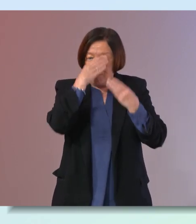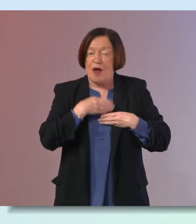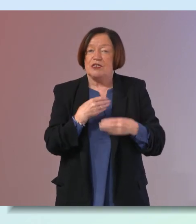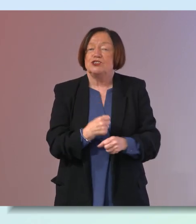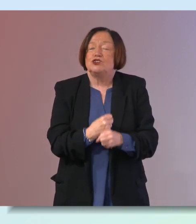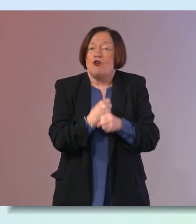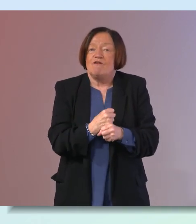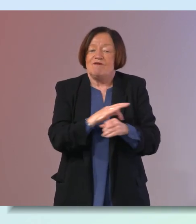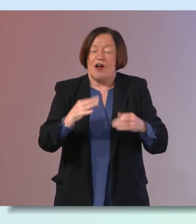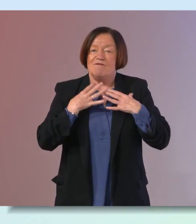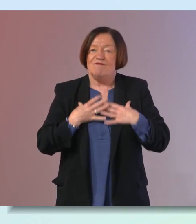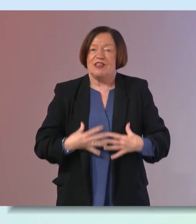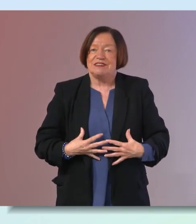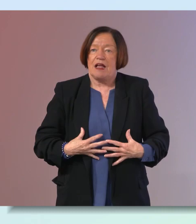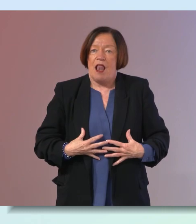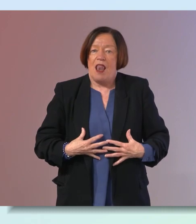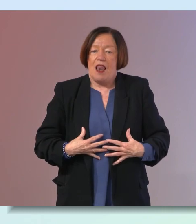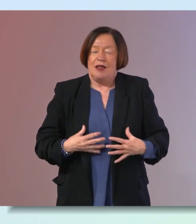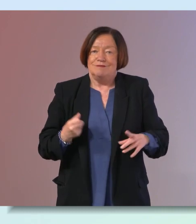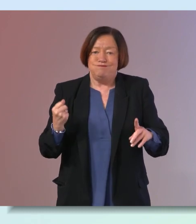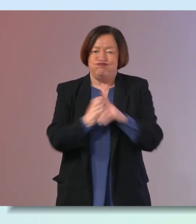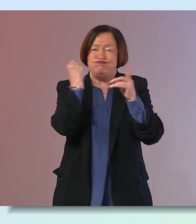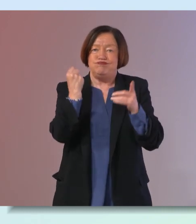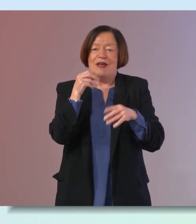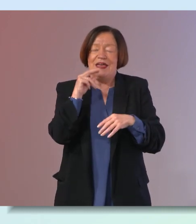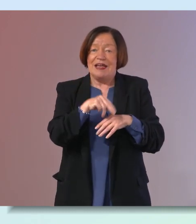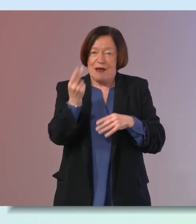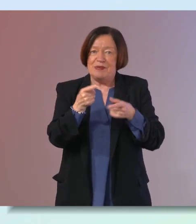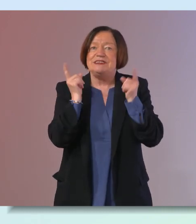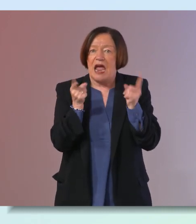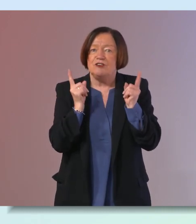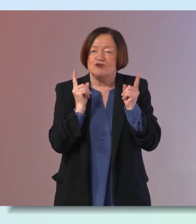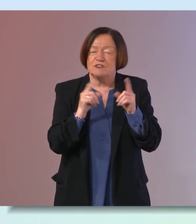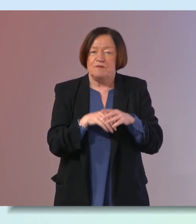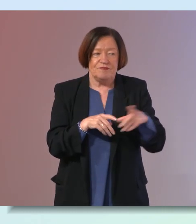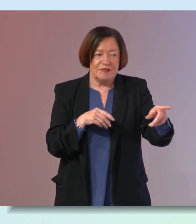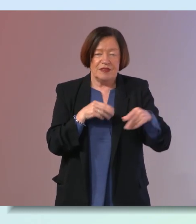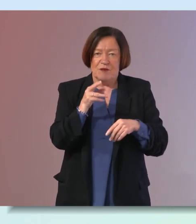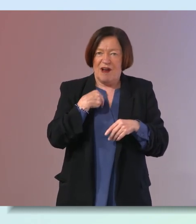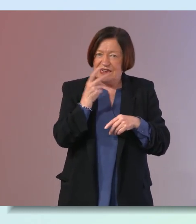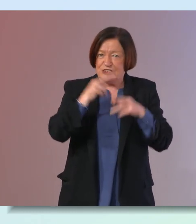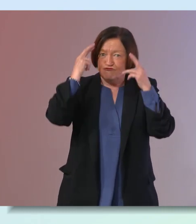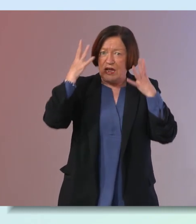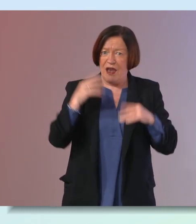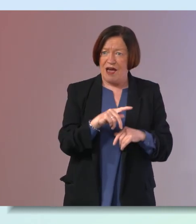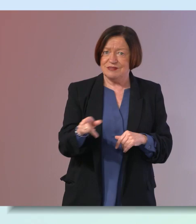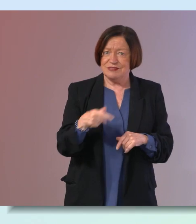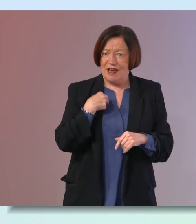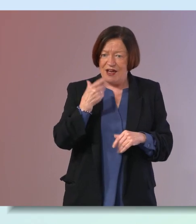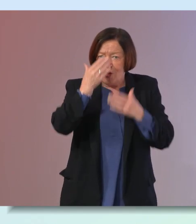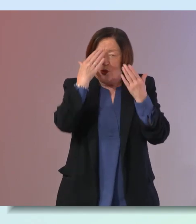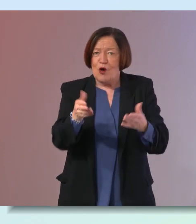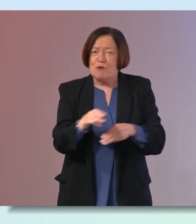from a physical insult that could be really quite dangerous i didn't realize that i don't know if people